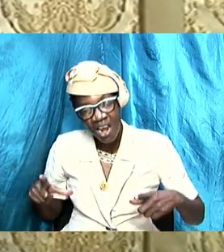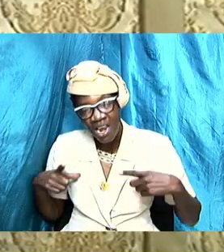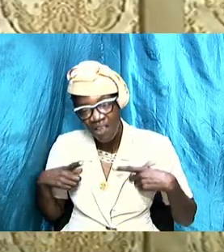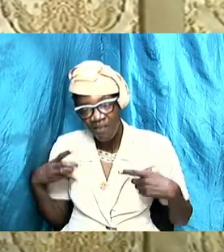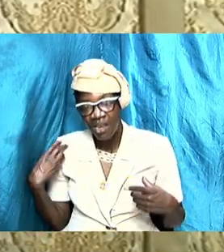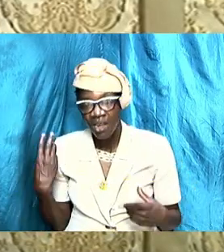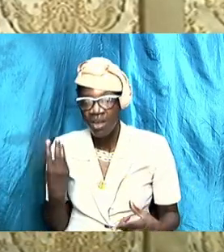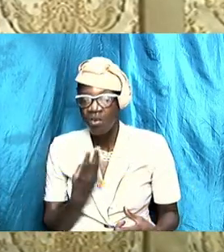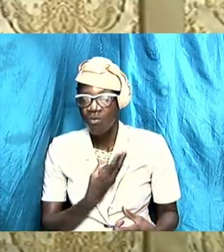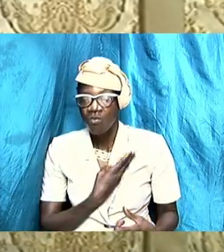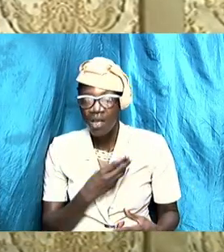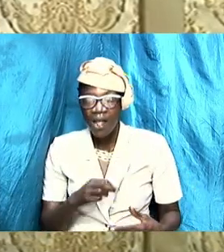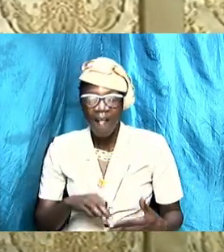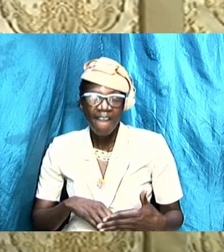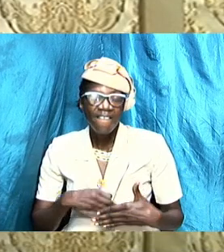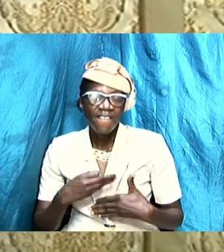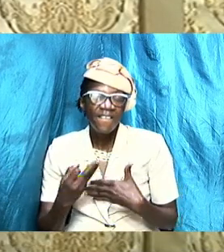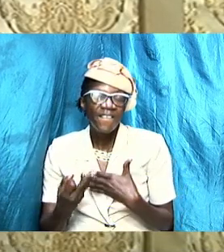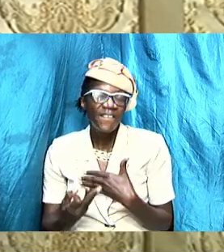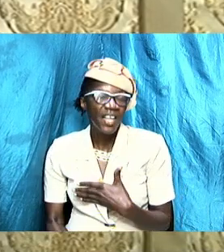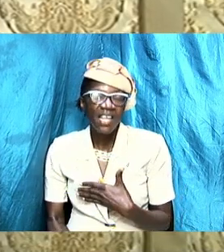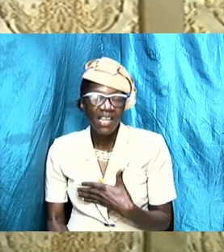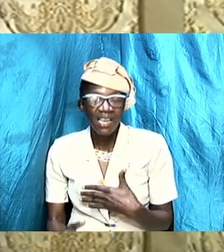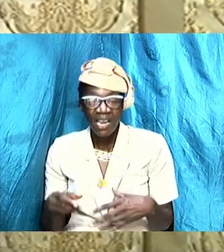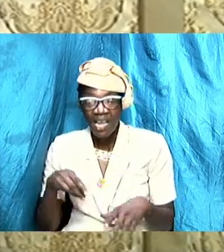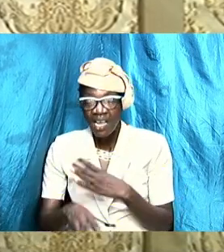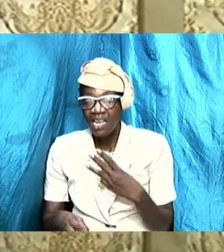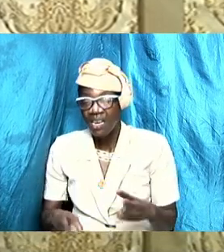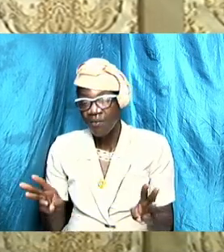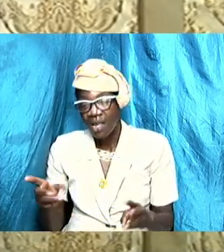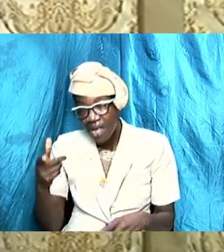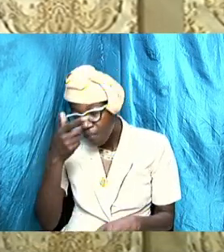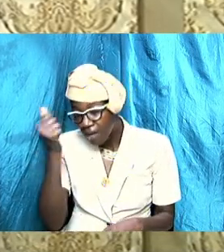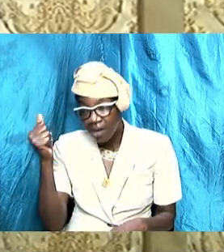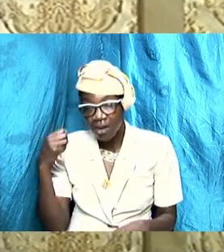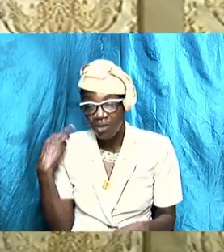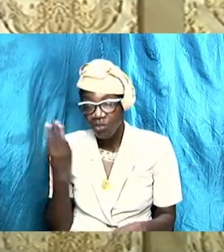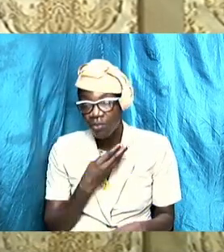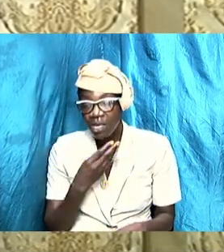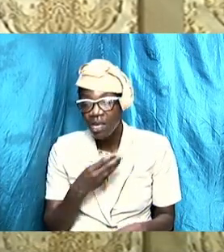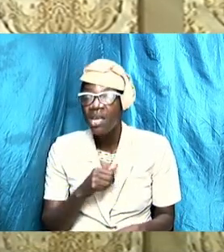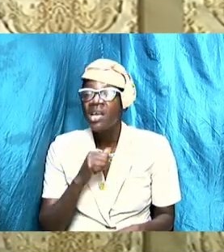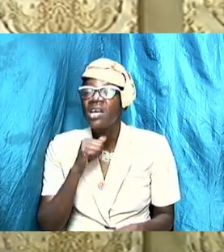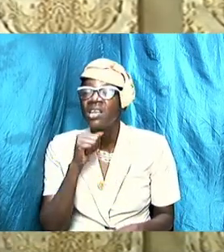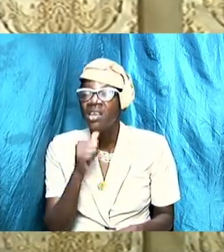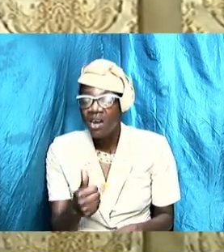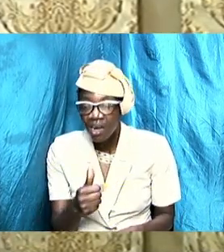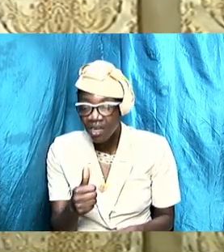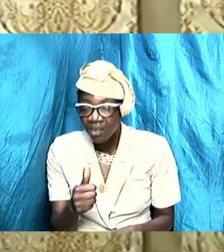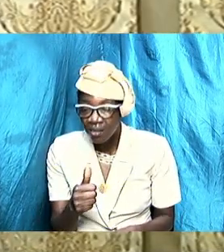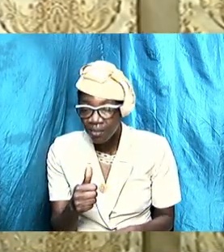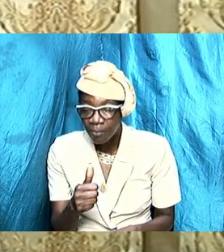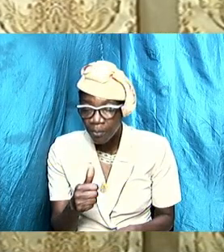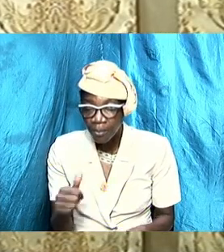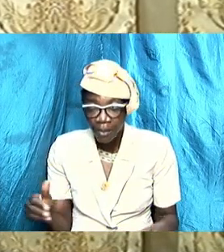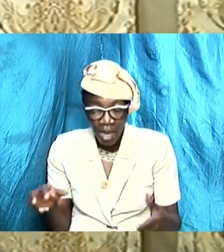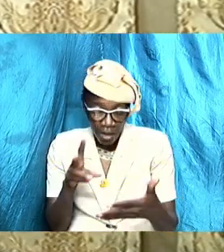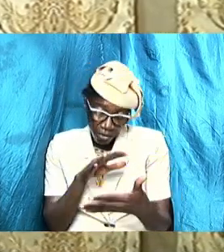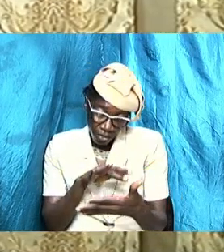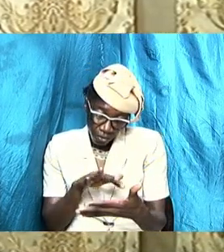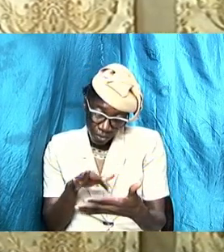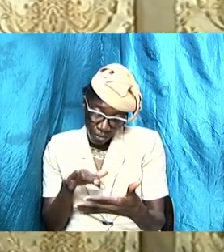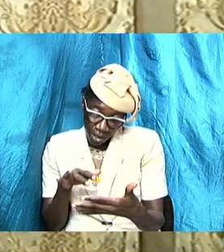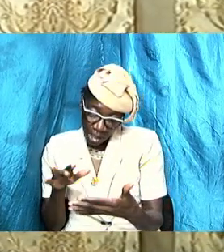failed in a way because we have not been studious enough and taken the